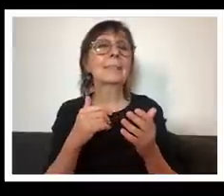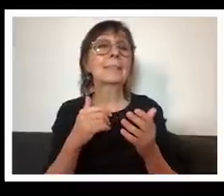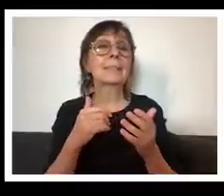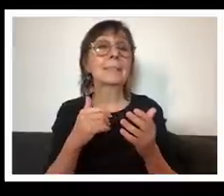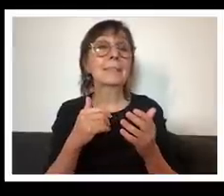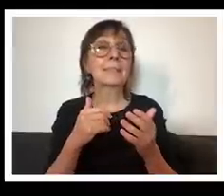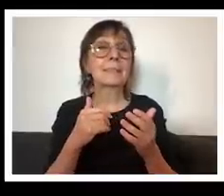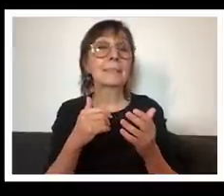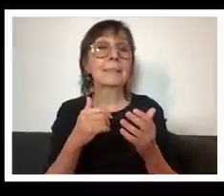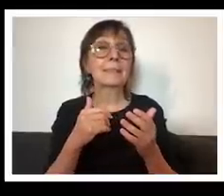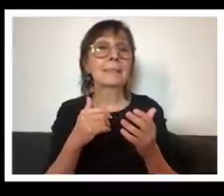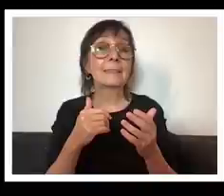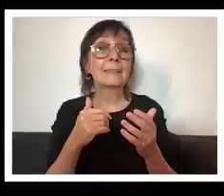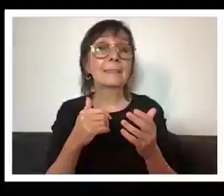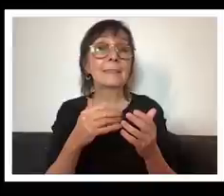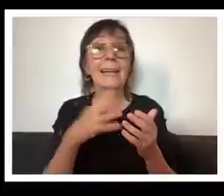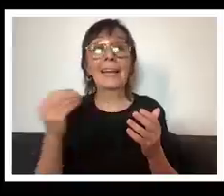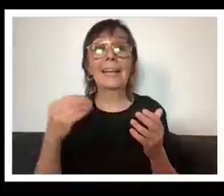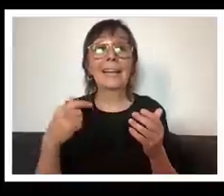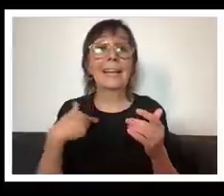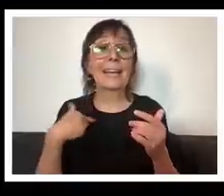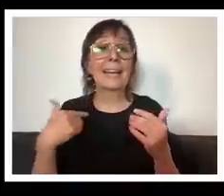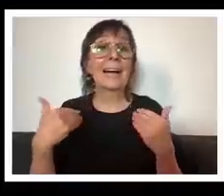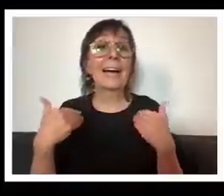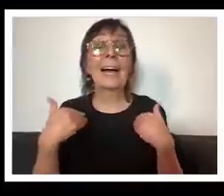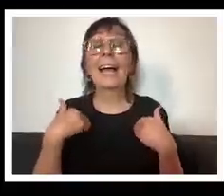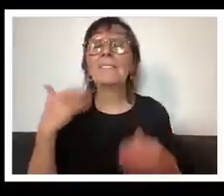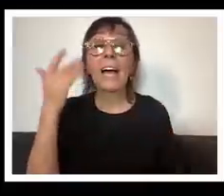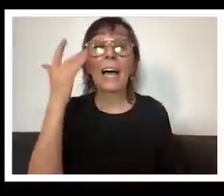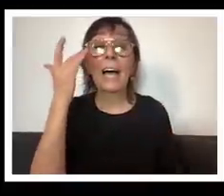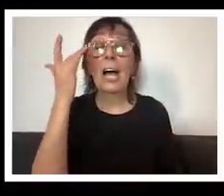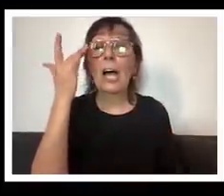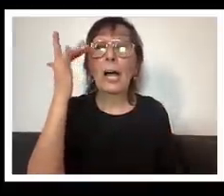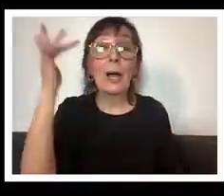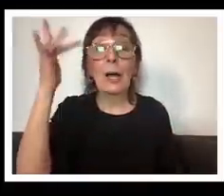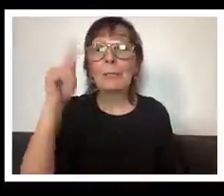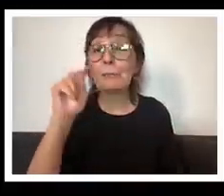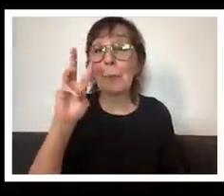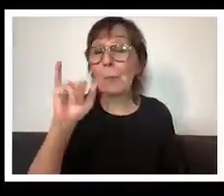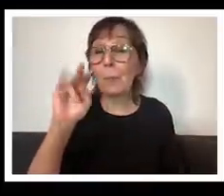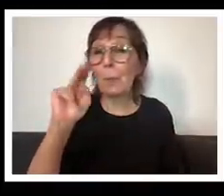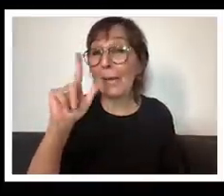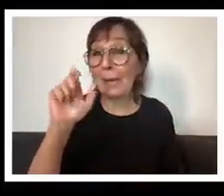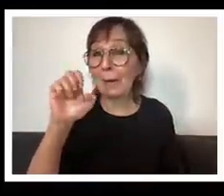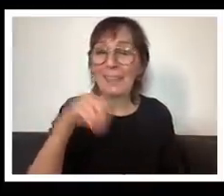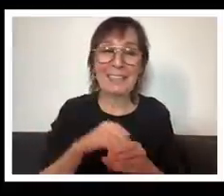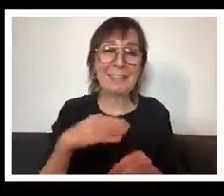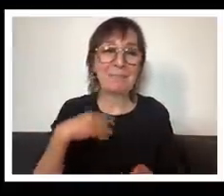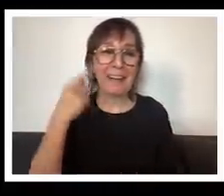twinkle in my eye i